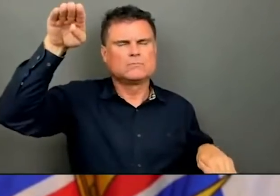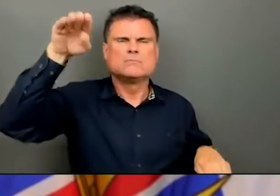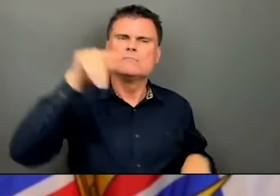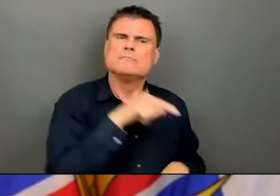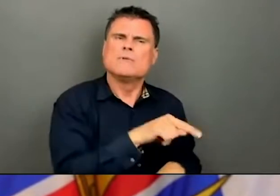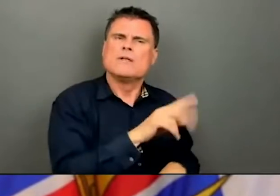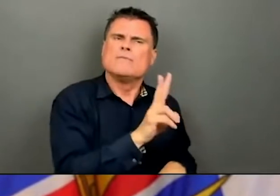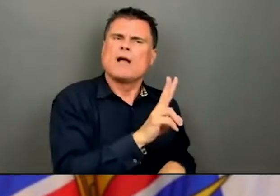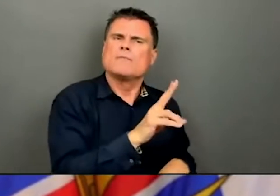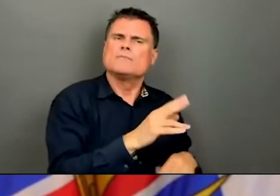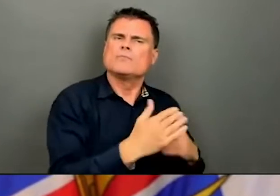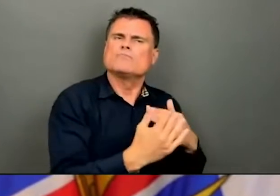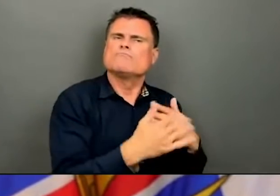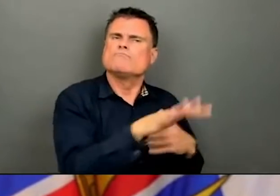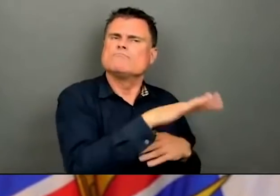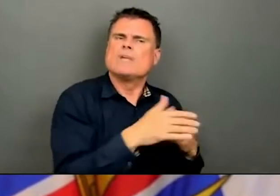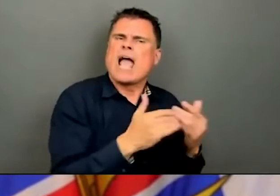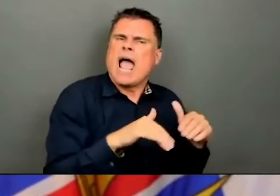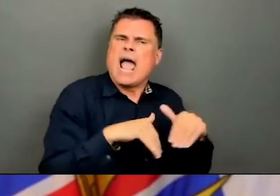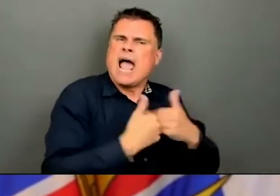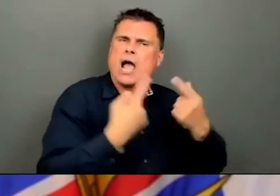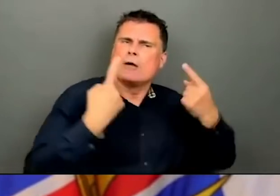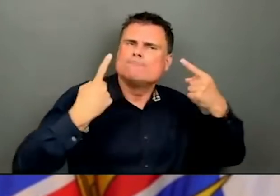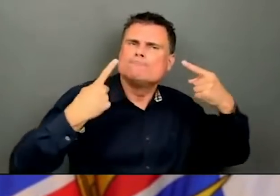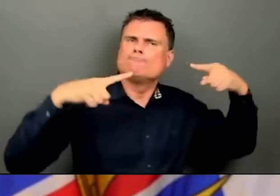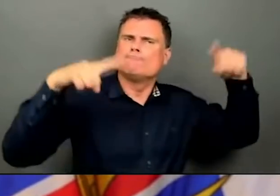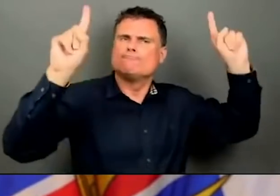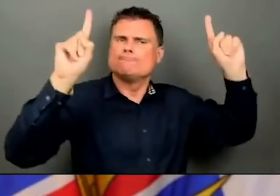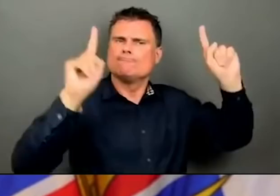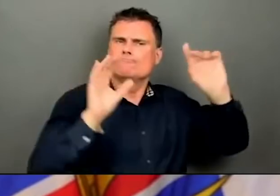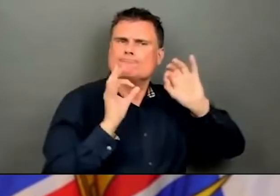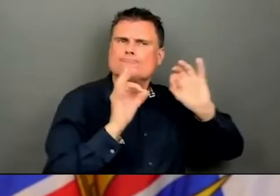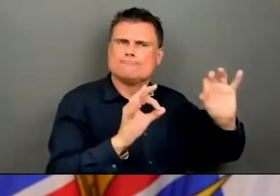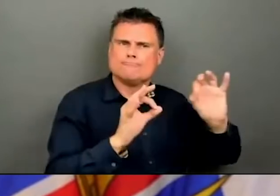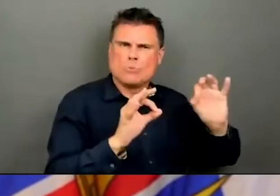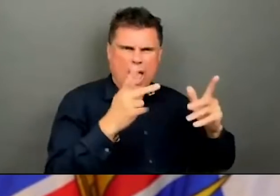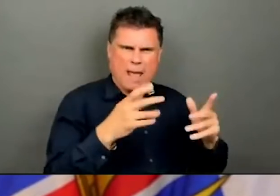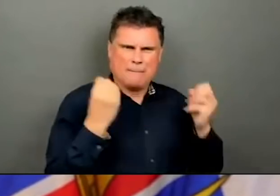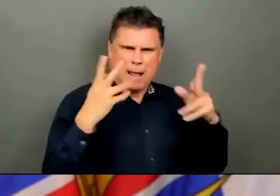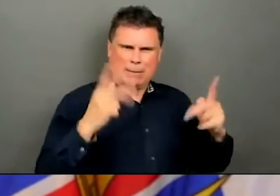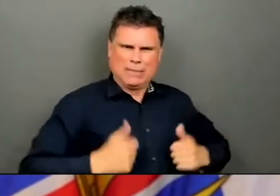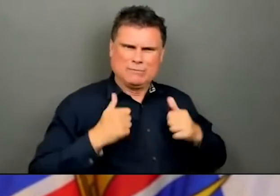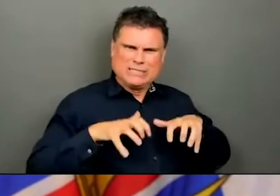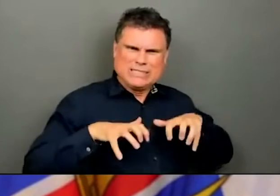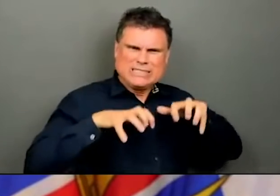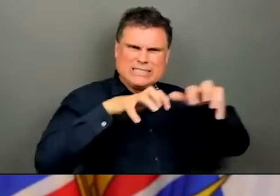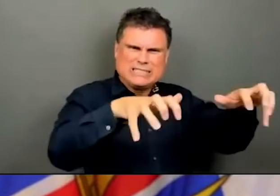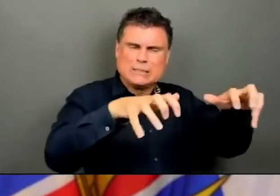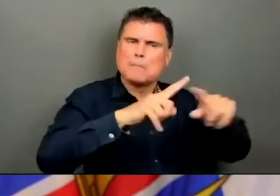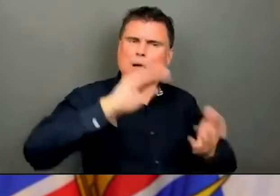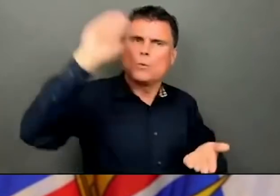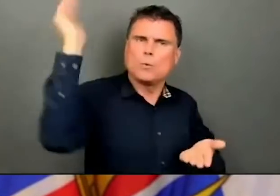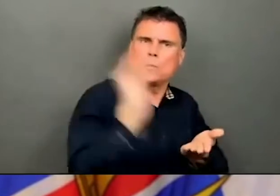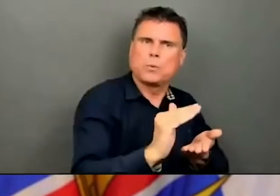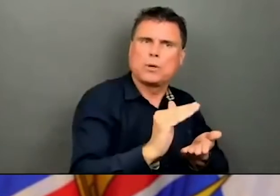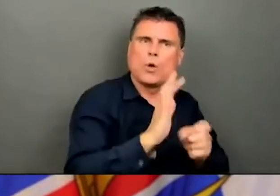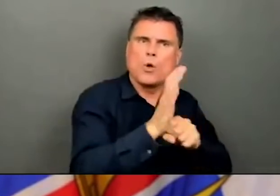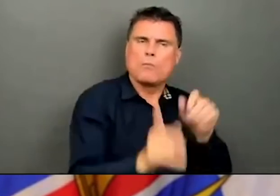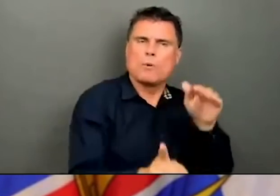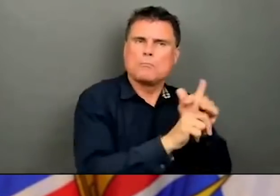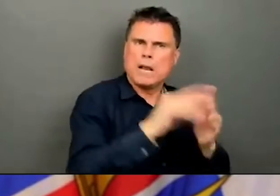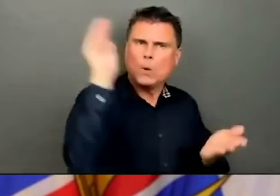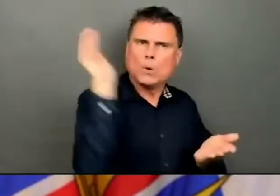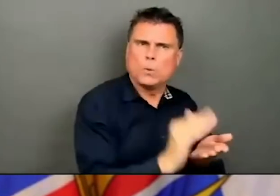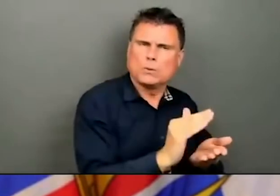effectively considering we're much more densely populated or anything like that? Yeah, all